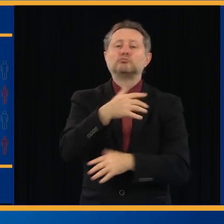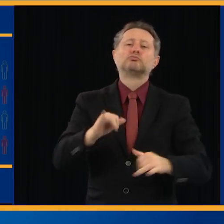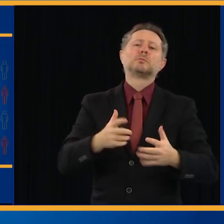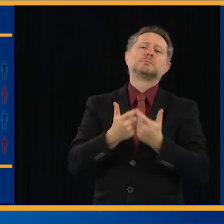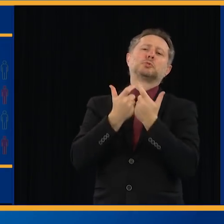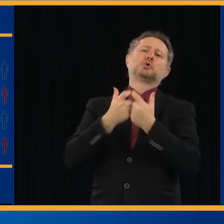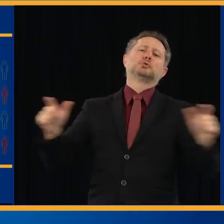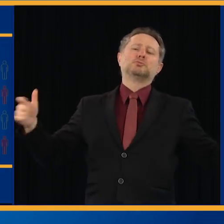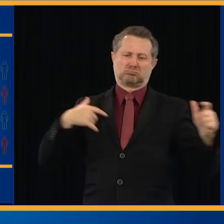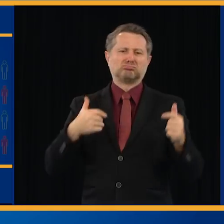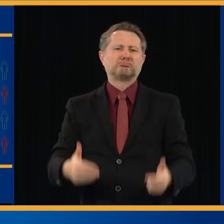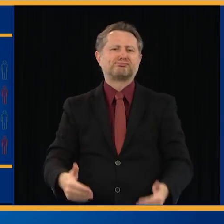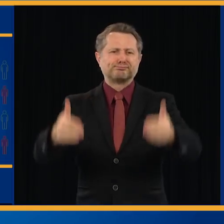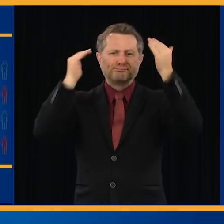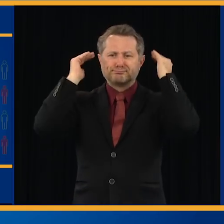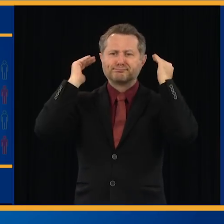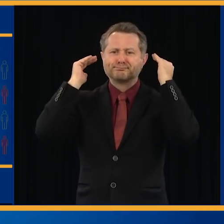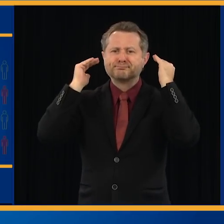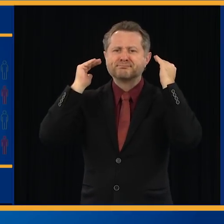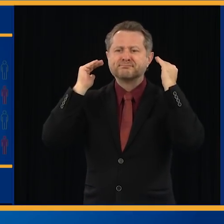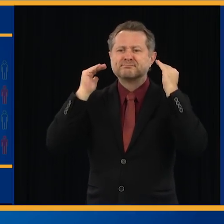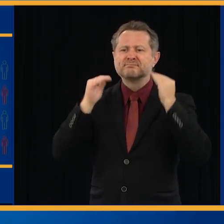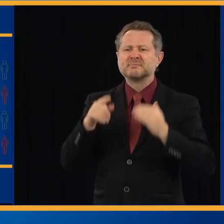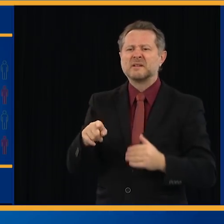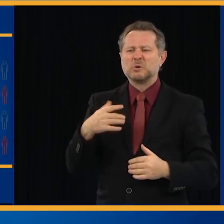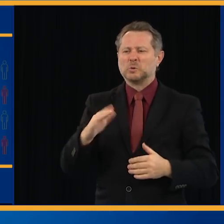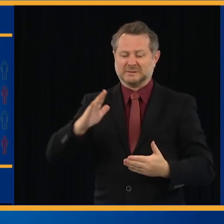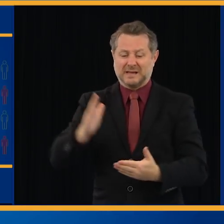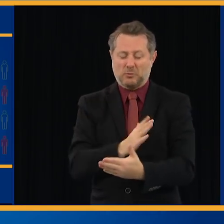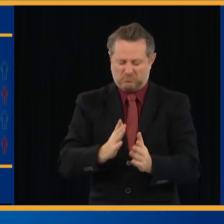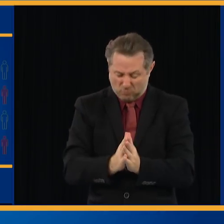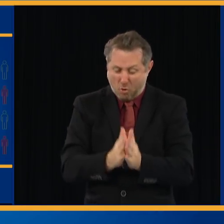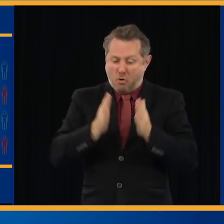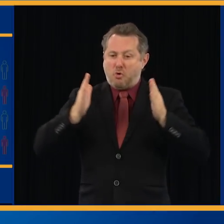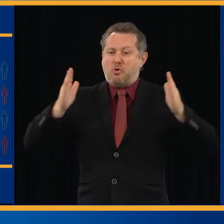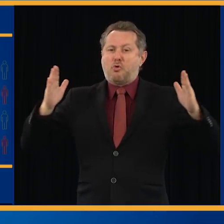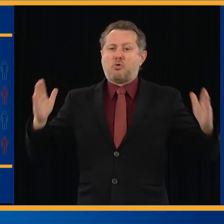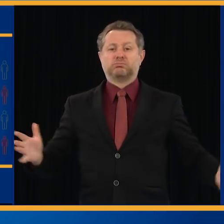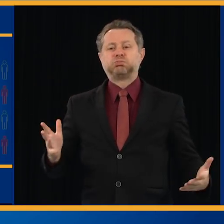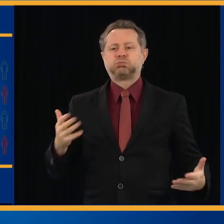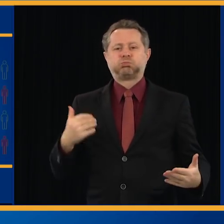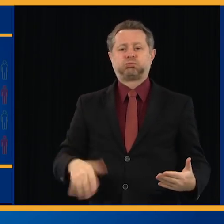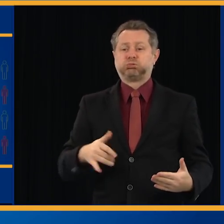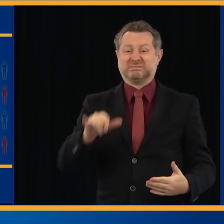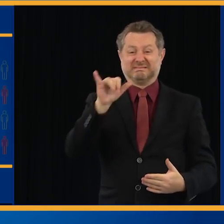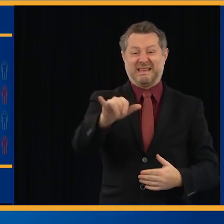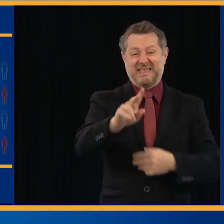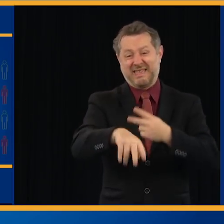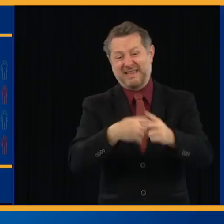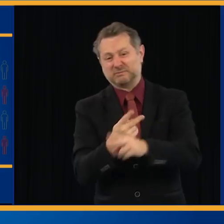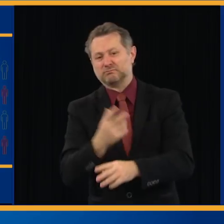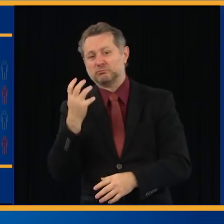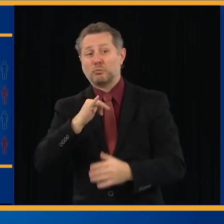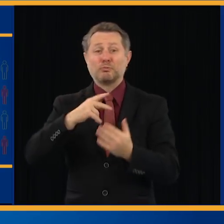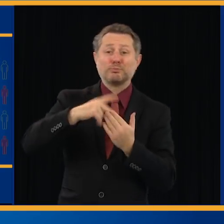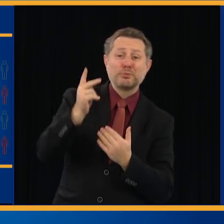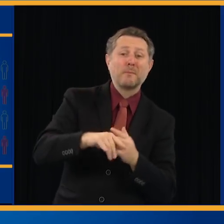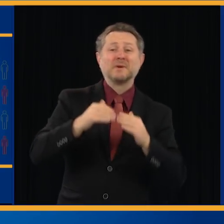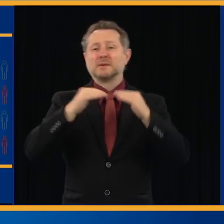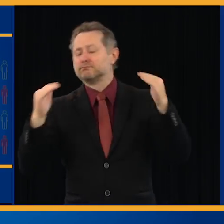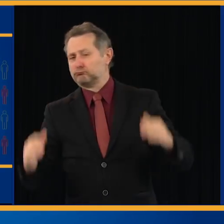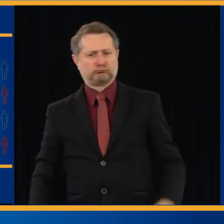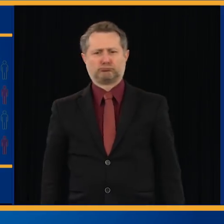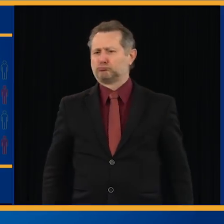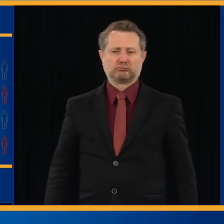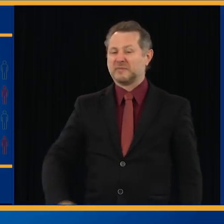scale to an operation that has never existed before. We do tracing now, but